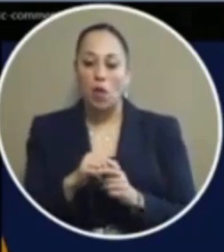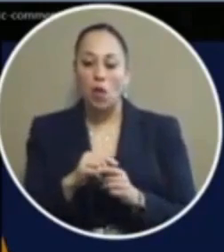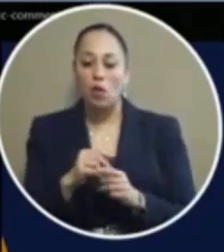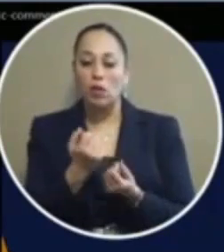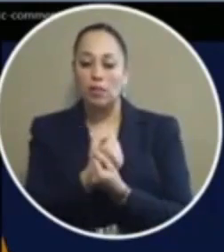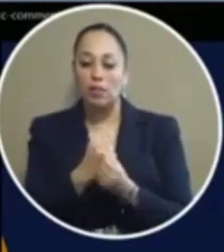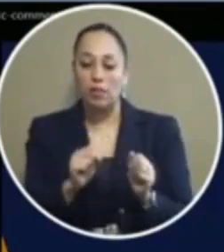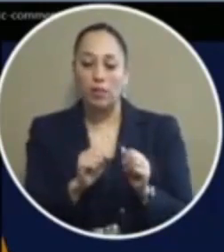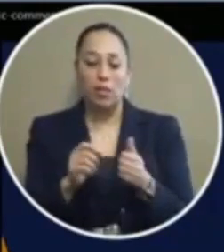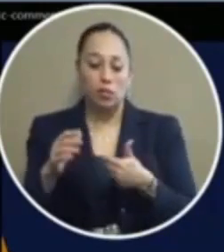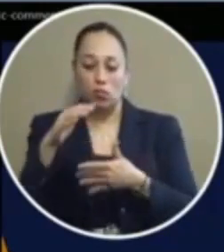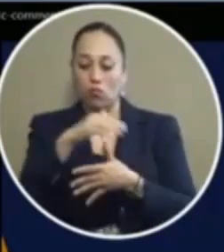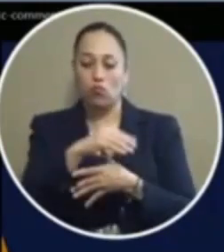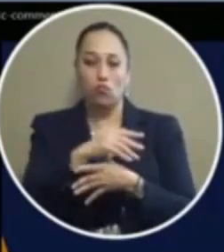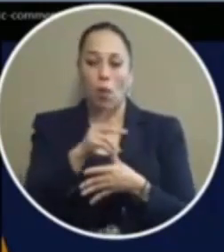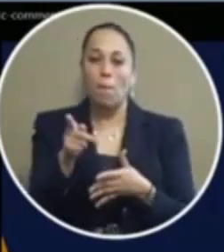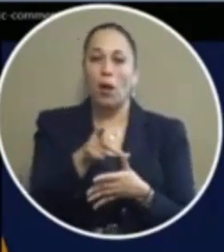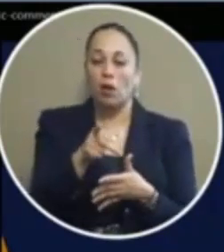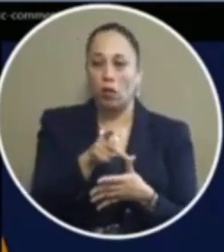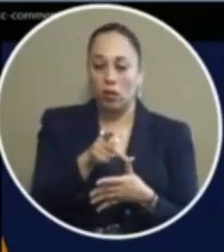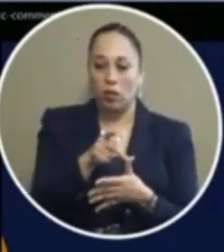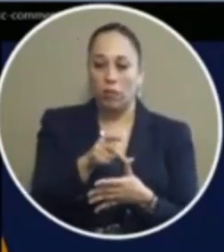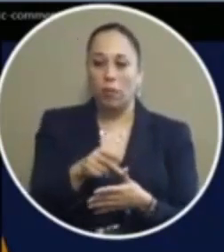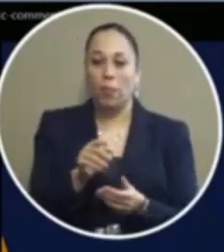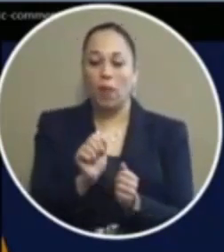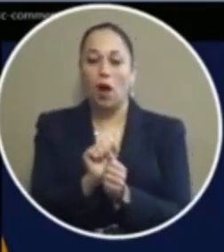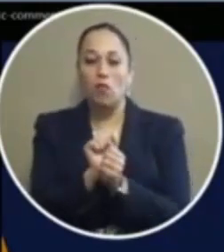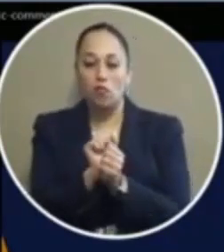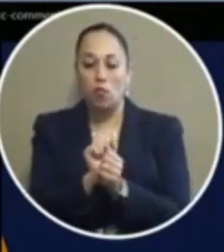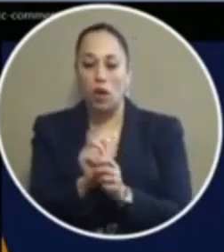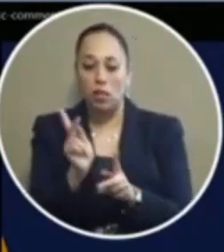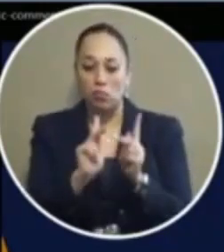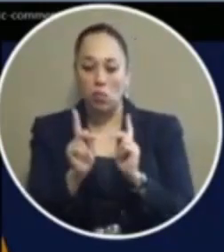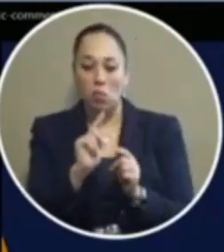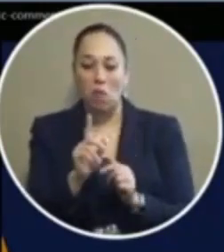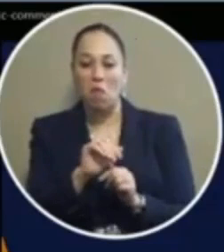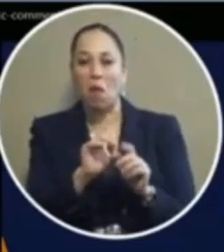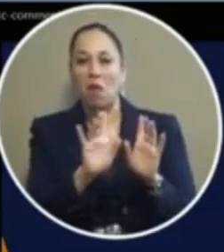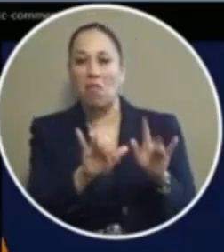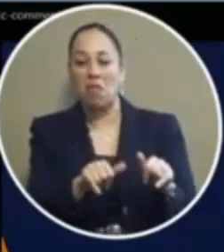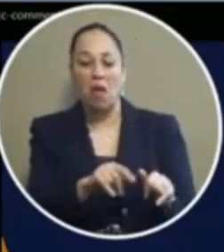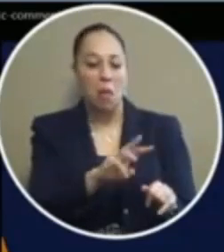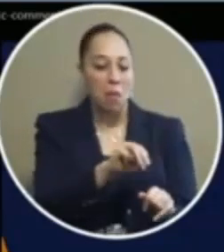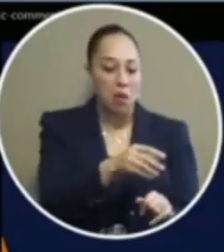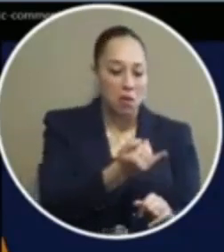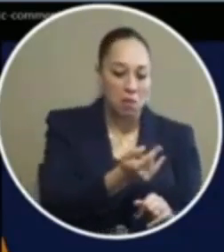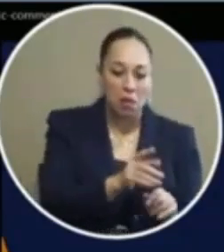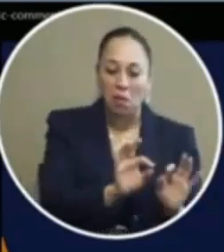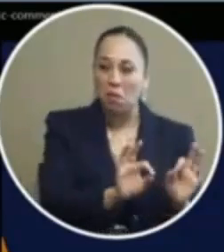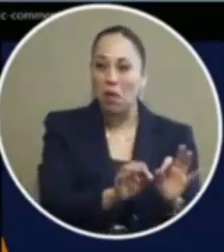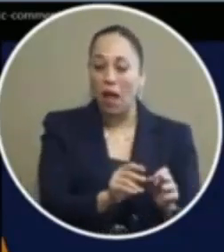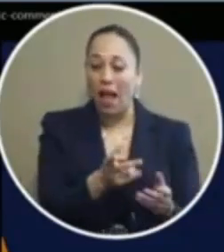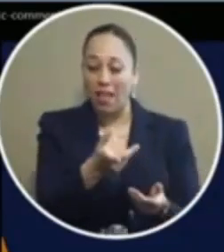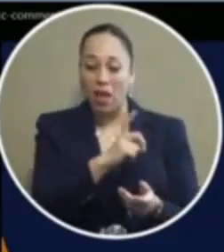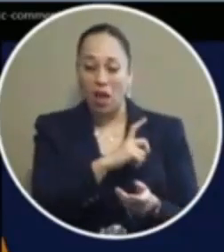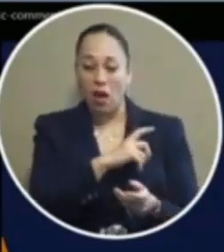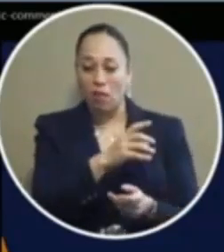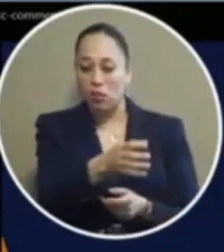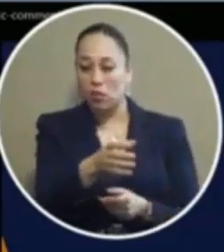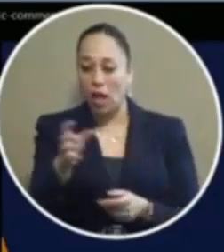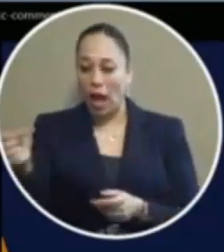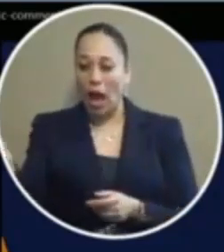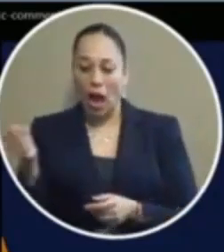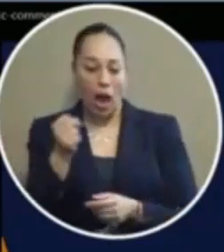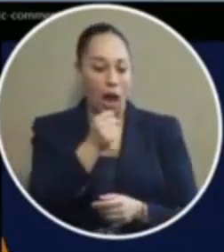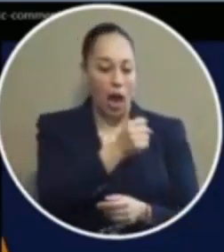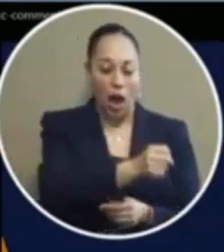one priority arresting individuals for small misdemeanor possession of marijuana takes our peace officers out of our communities